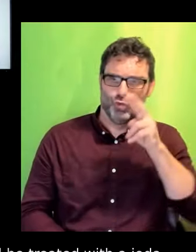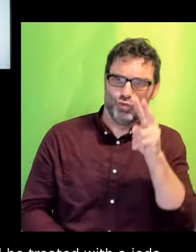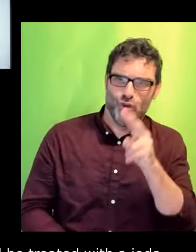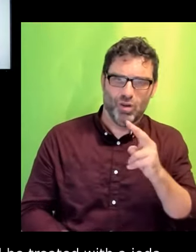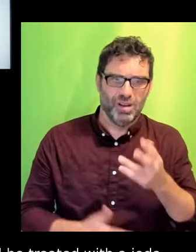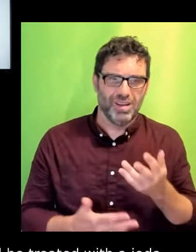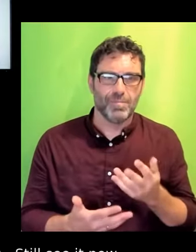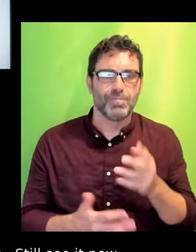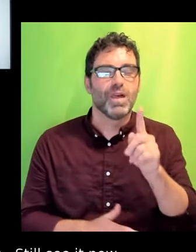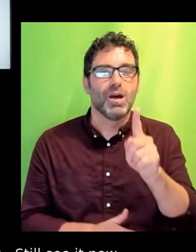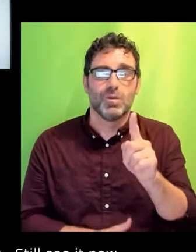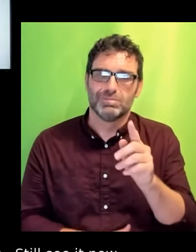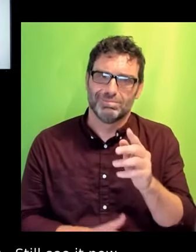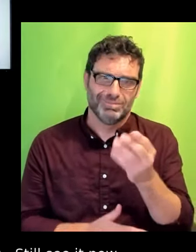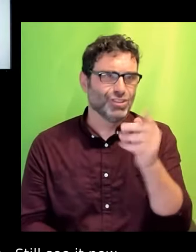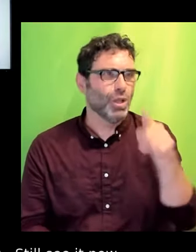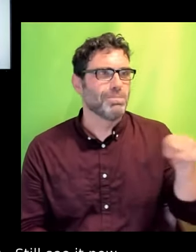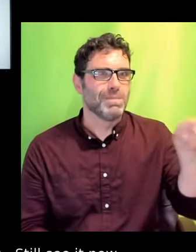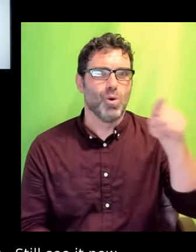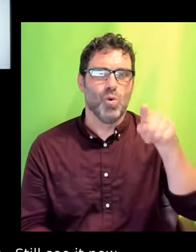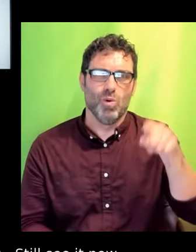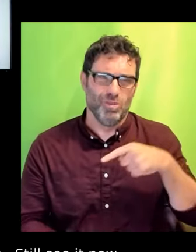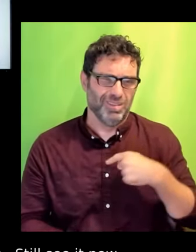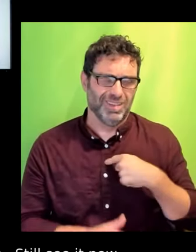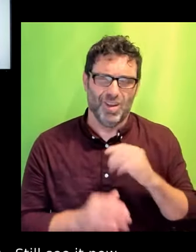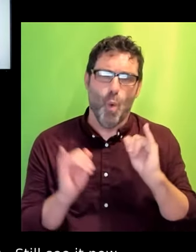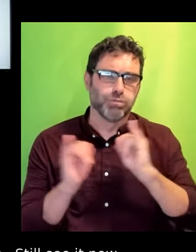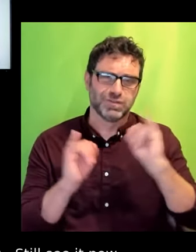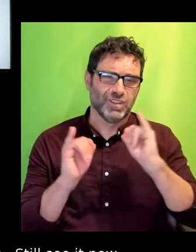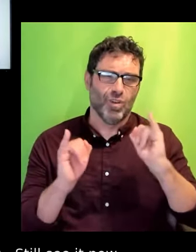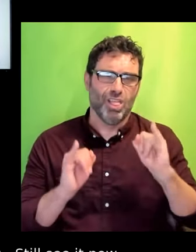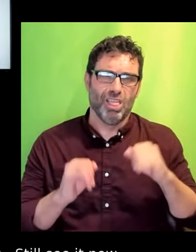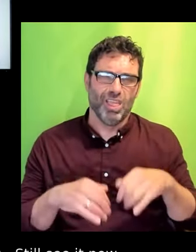different and they can burn in hell, but so many just avoid eyes.